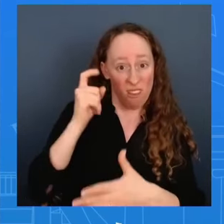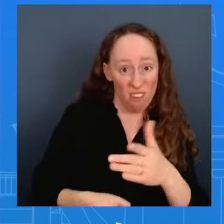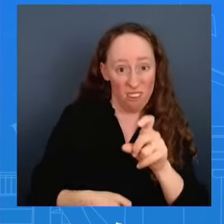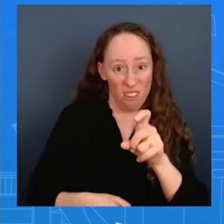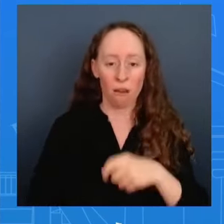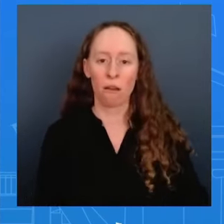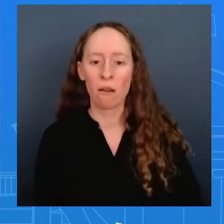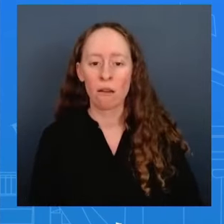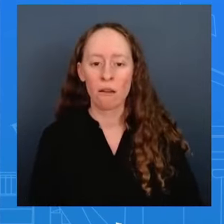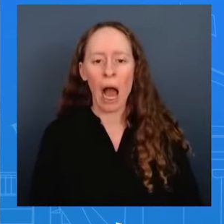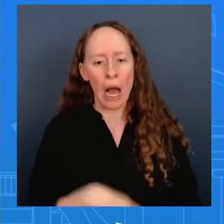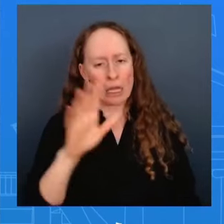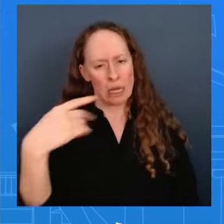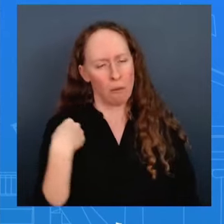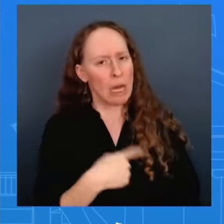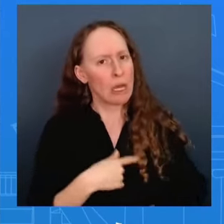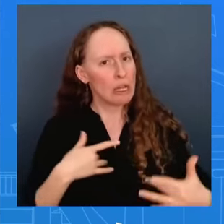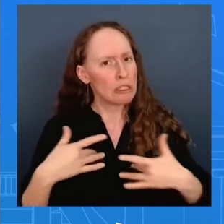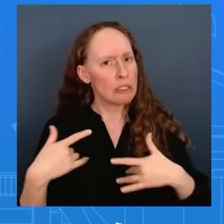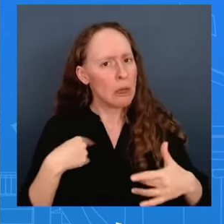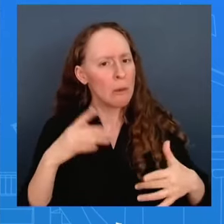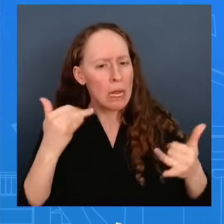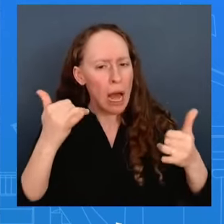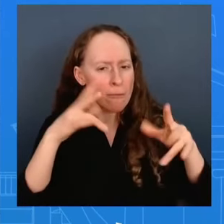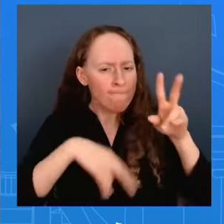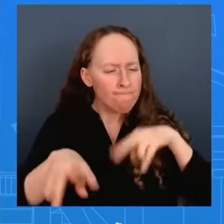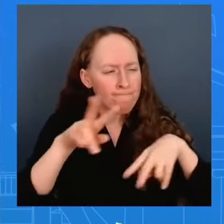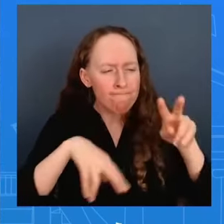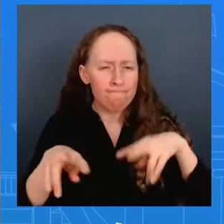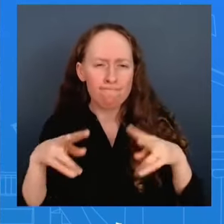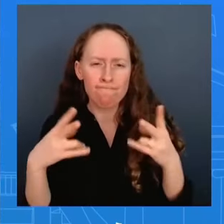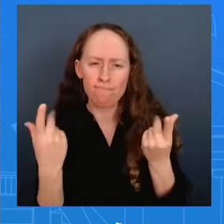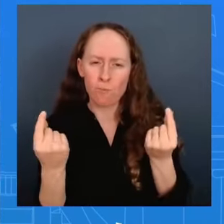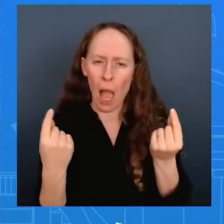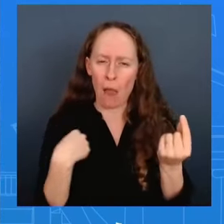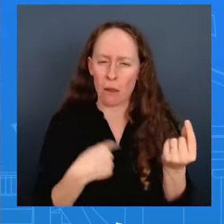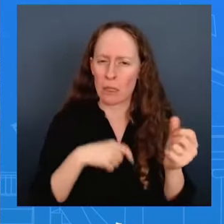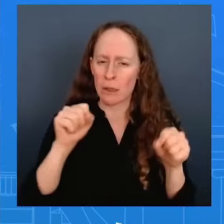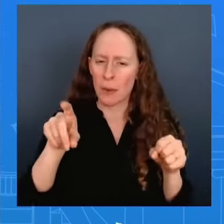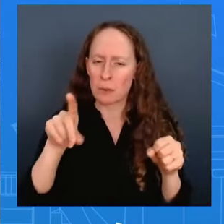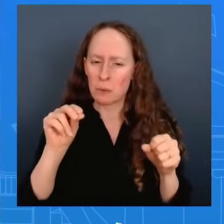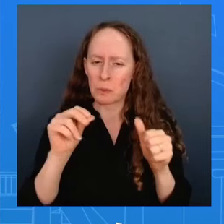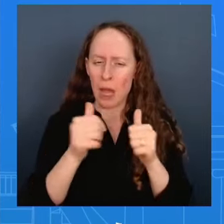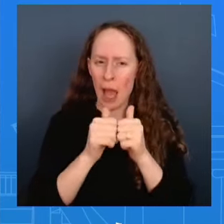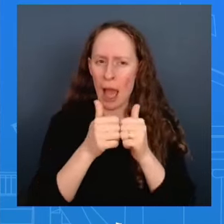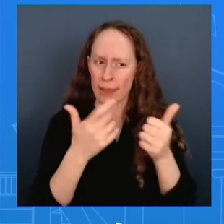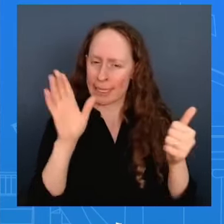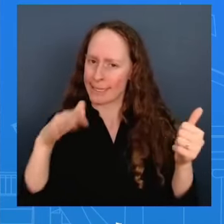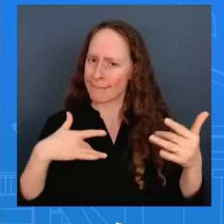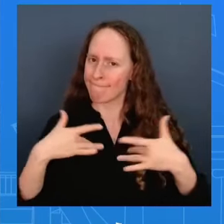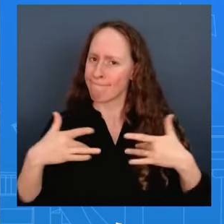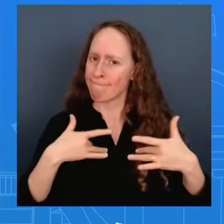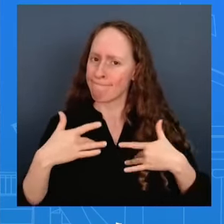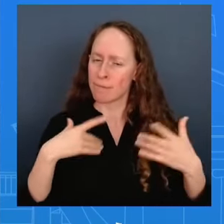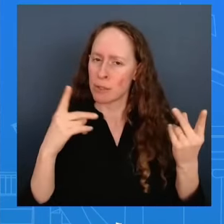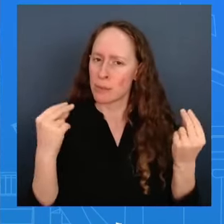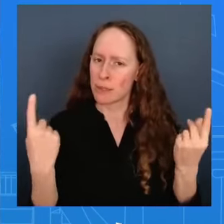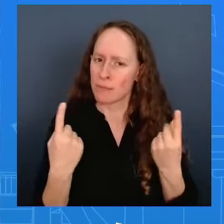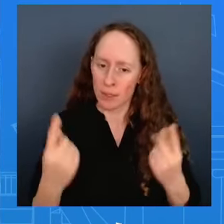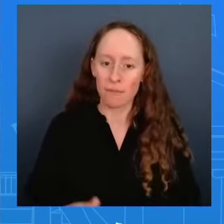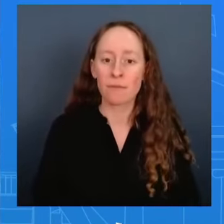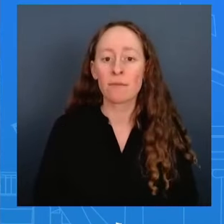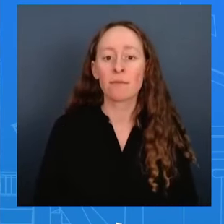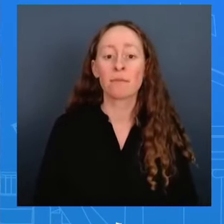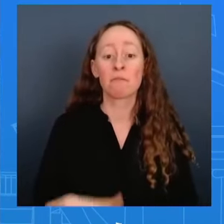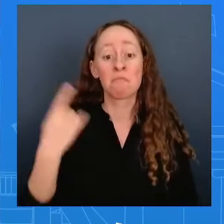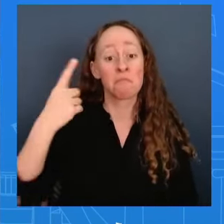looking at all of our tools to see how we can address the problem from mexico or from other countries as well i think just the general fact pattern is there anything else you can say to